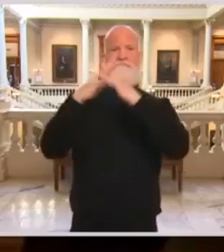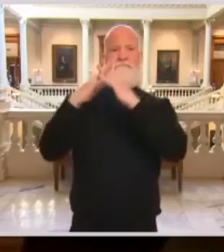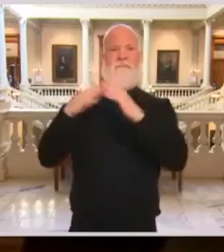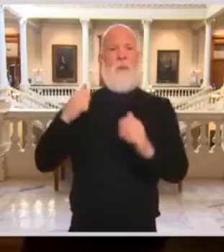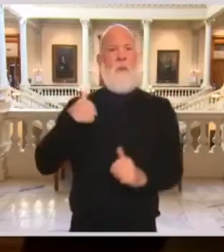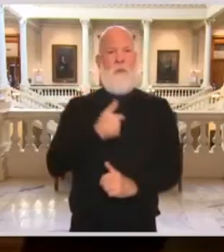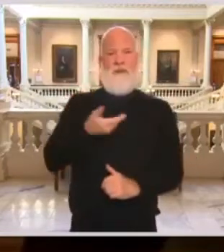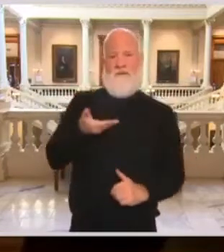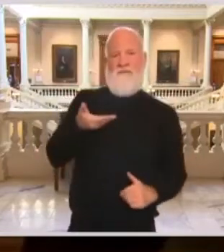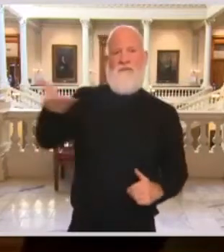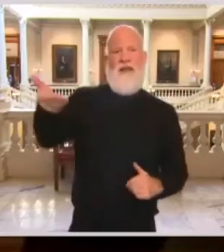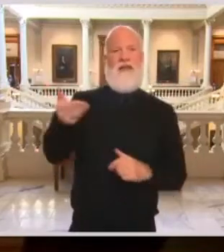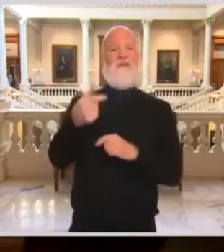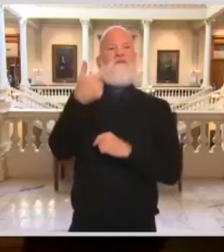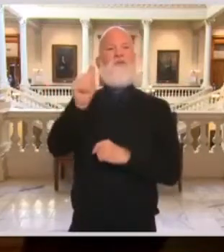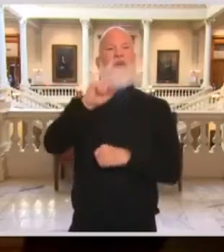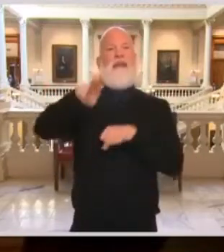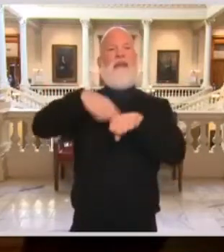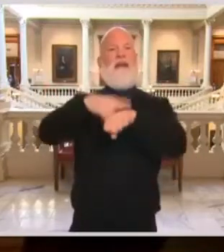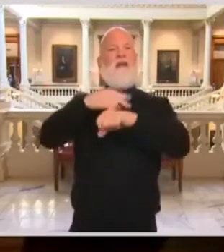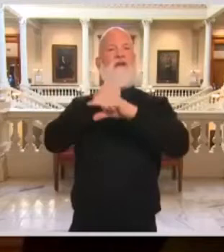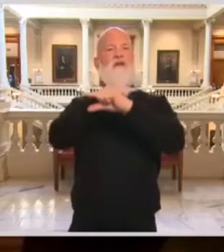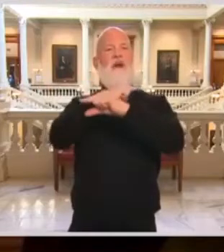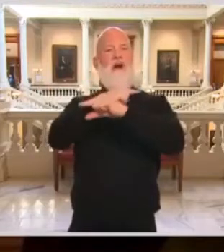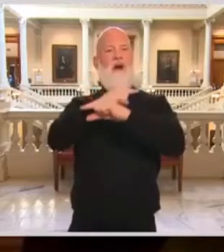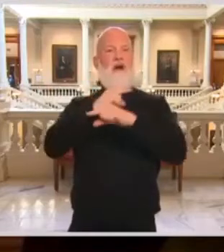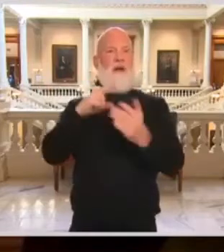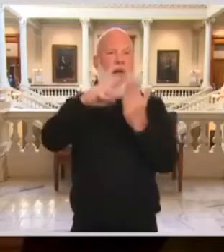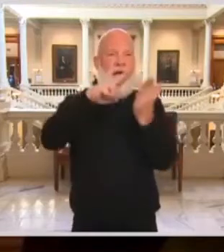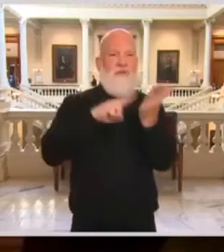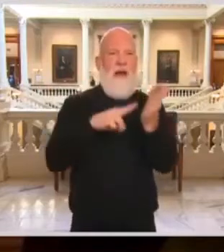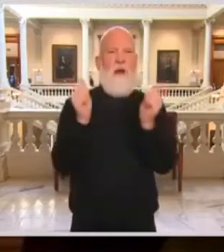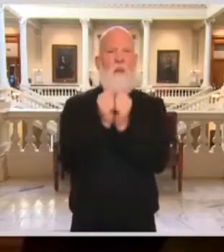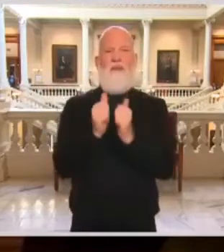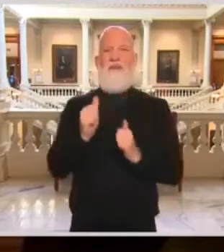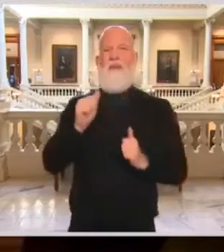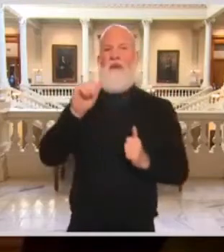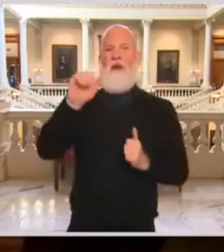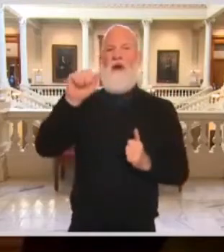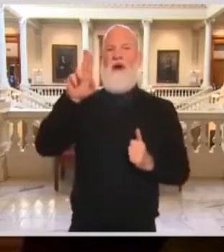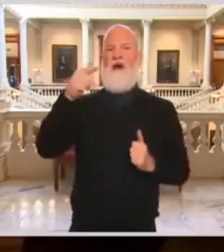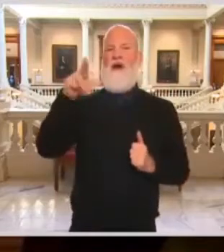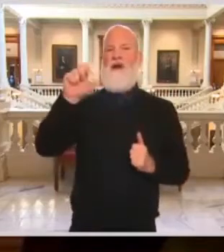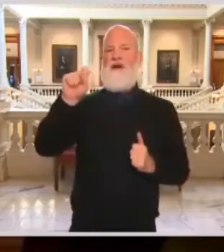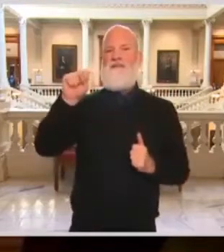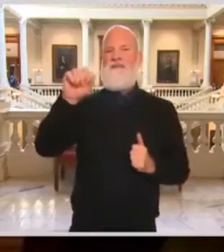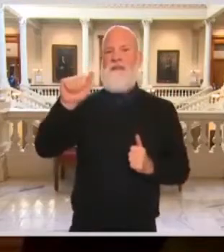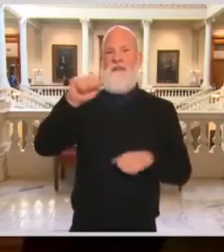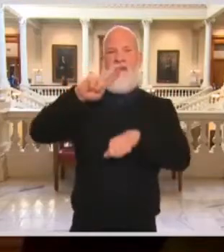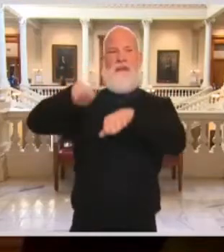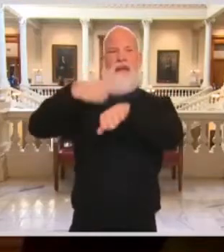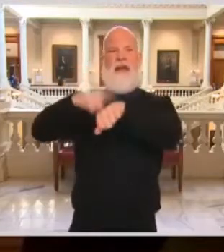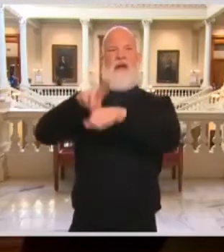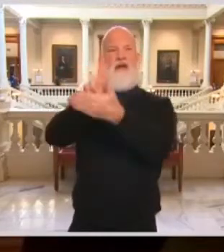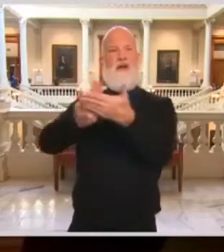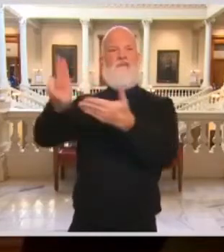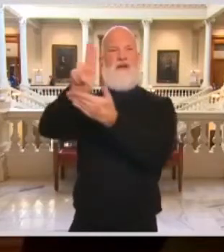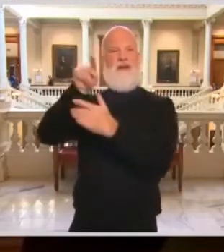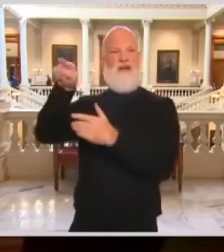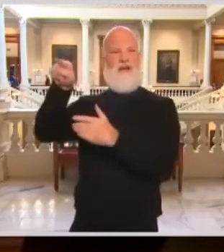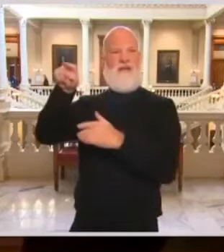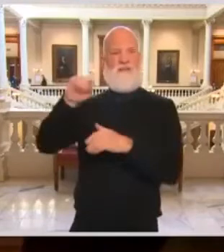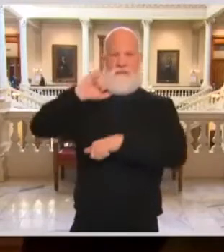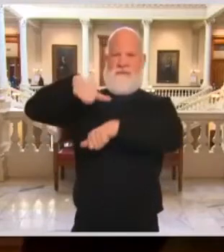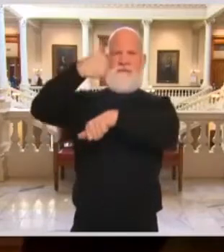contracted with Augusta University to boost testing, set up mega sites, and drive-through testing operations,